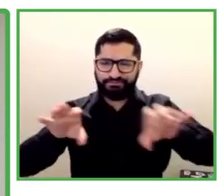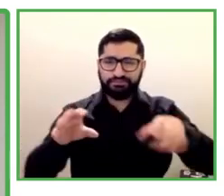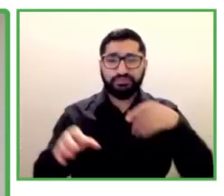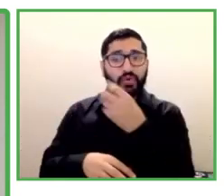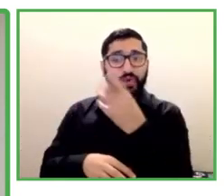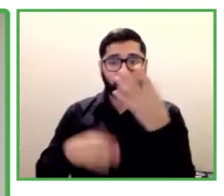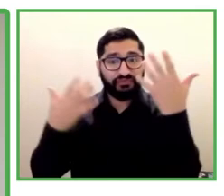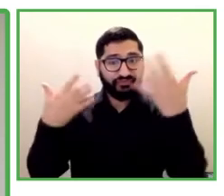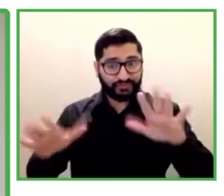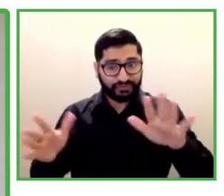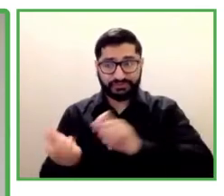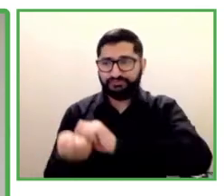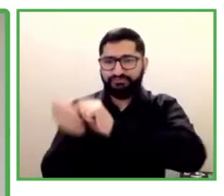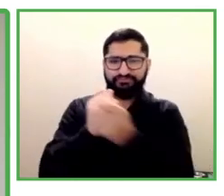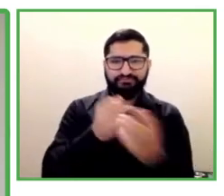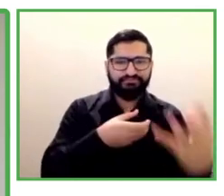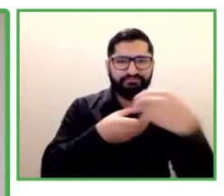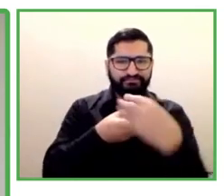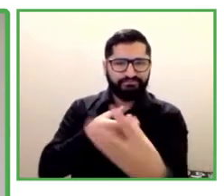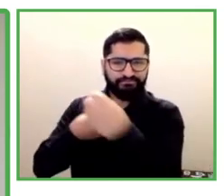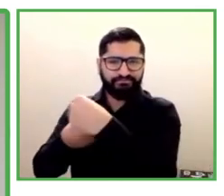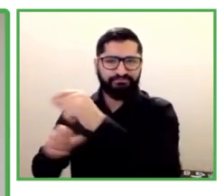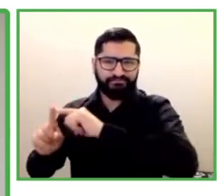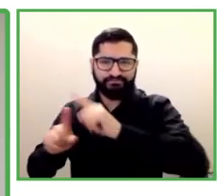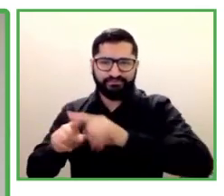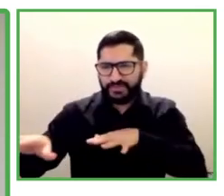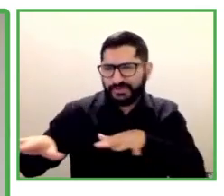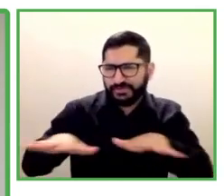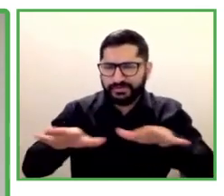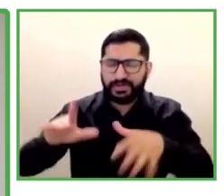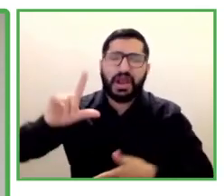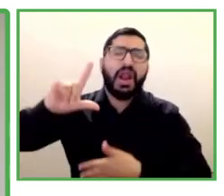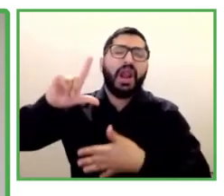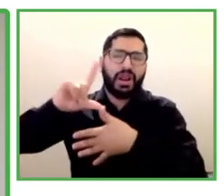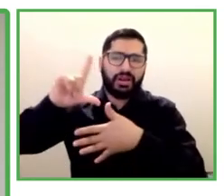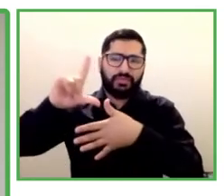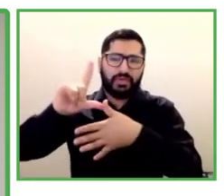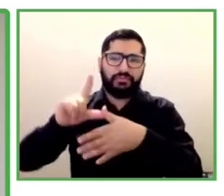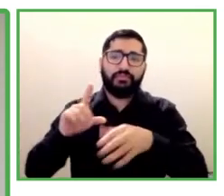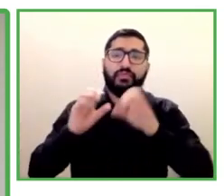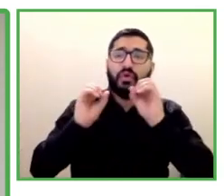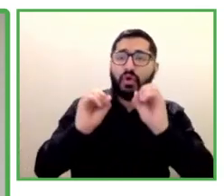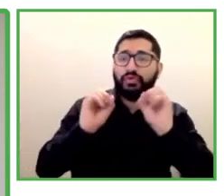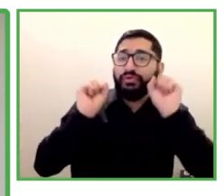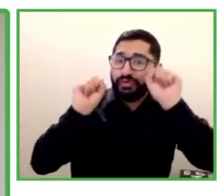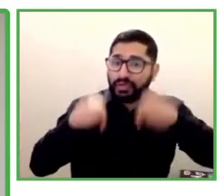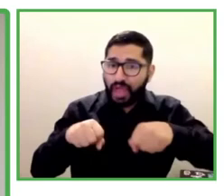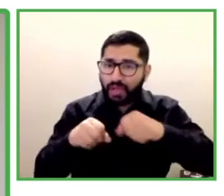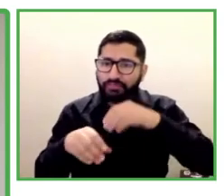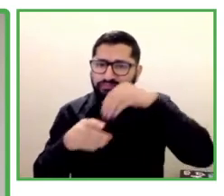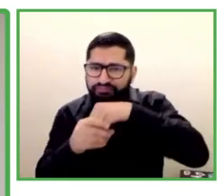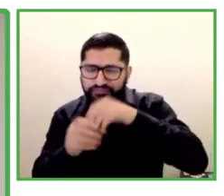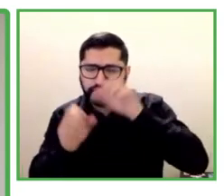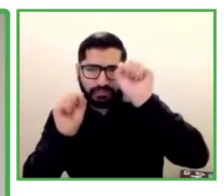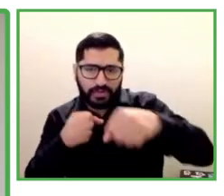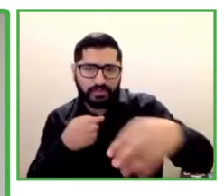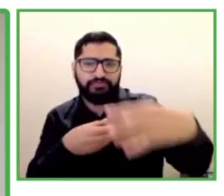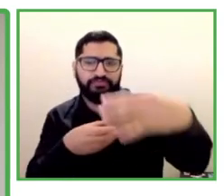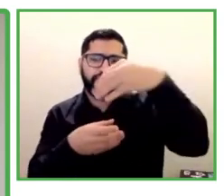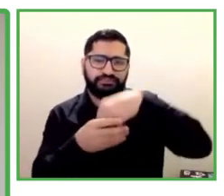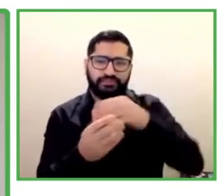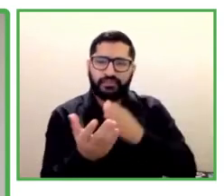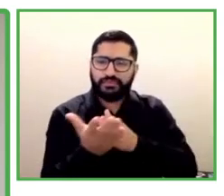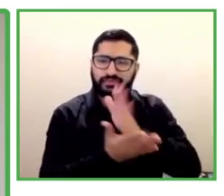America. They will present their work, their replication strategy, their needs in five minutes